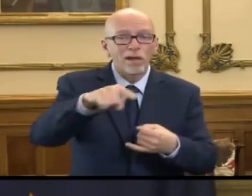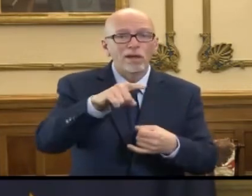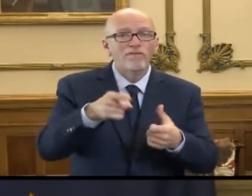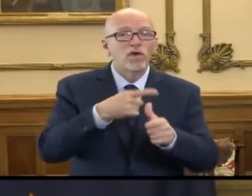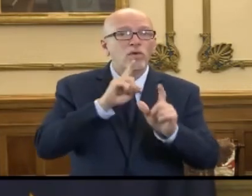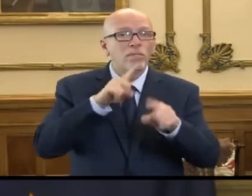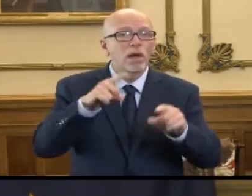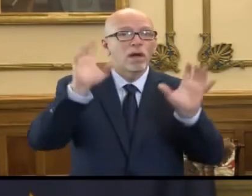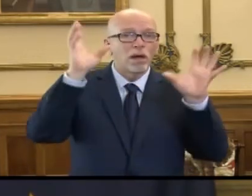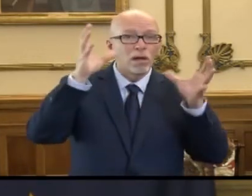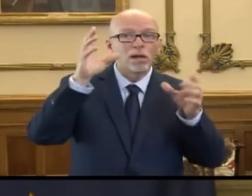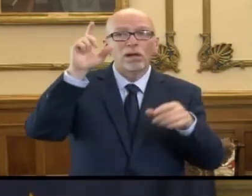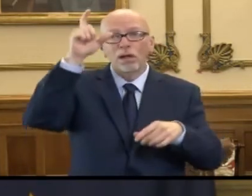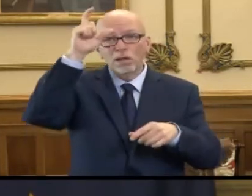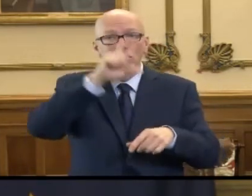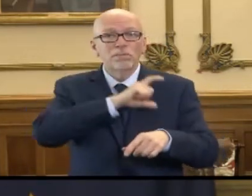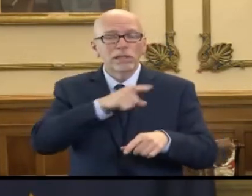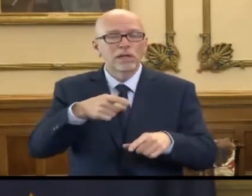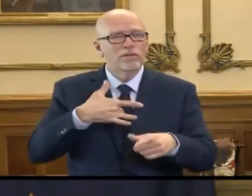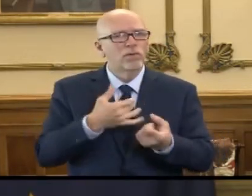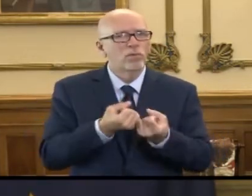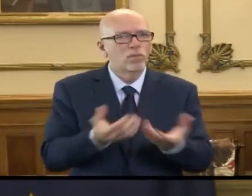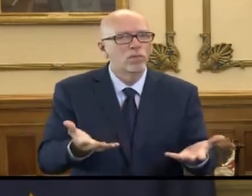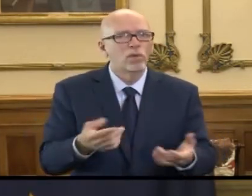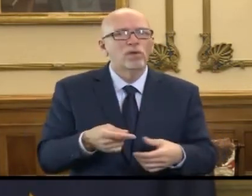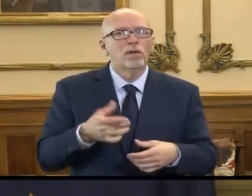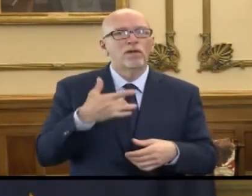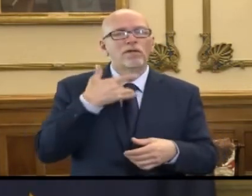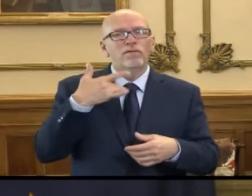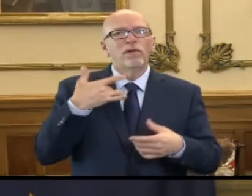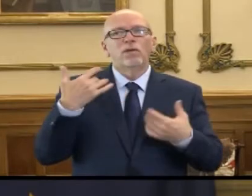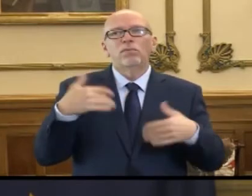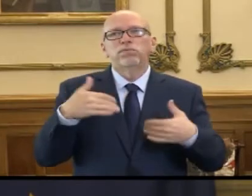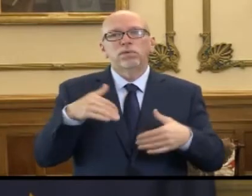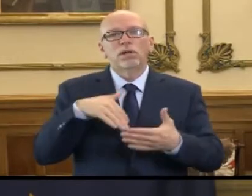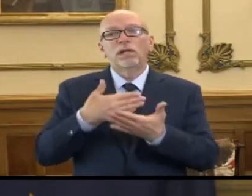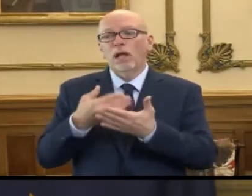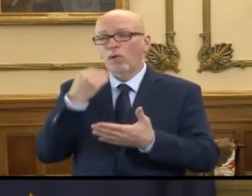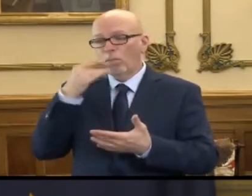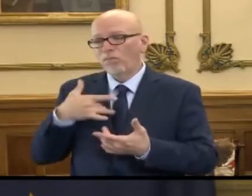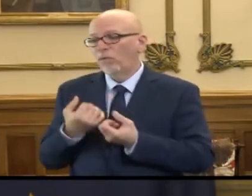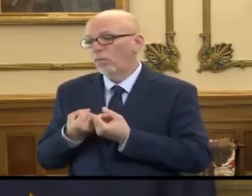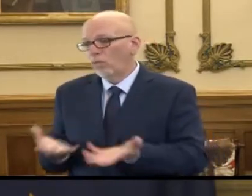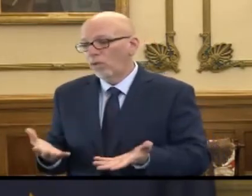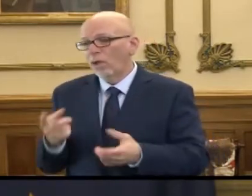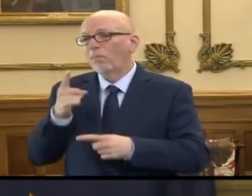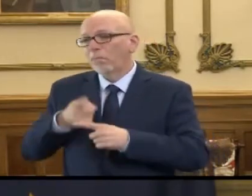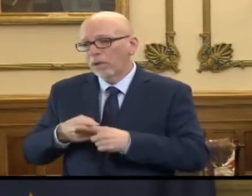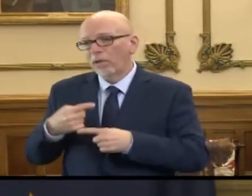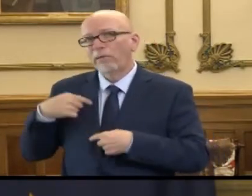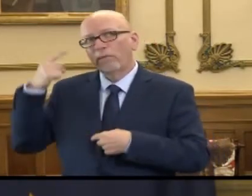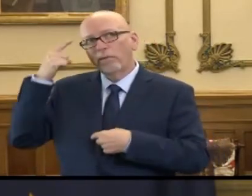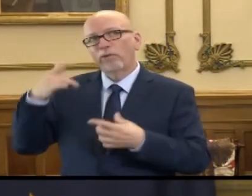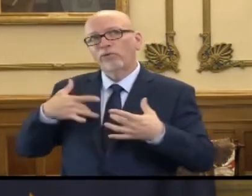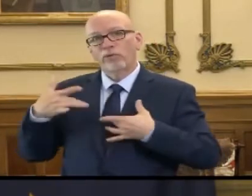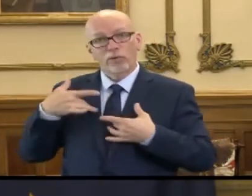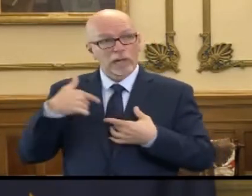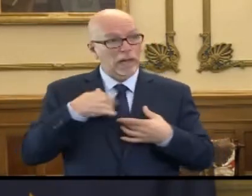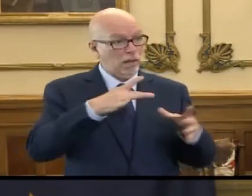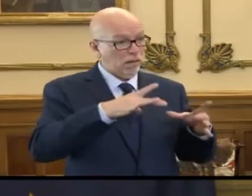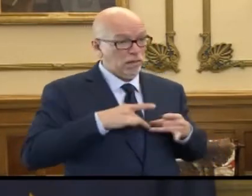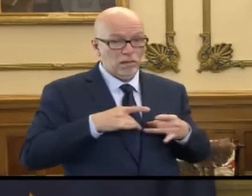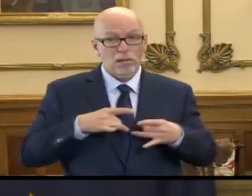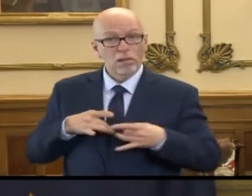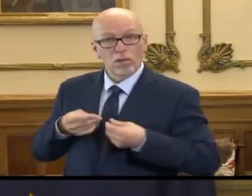responders day in and day out. You're not only whipped going home, but you're also concerned about going home if you're taking anything that you